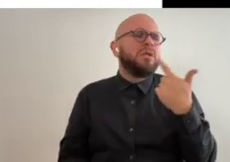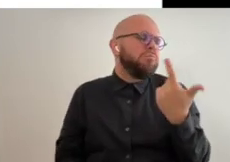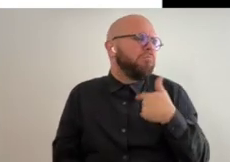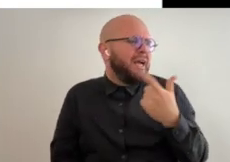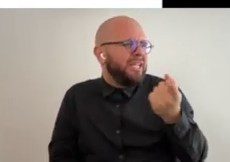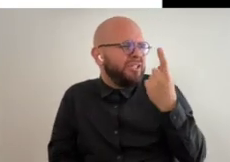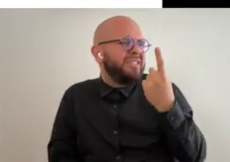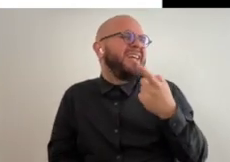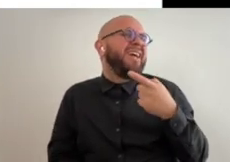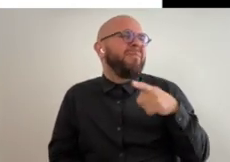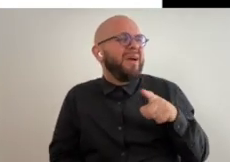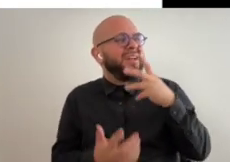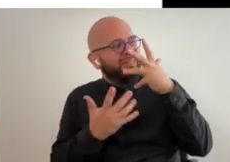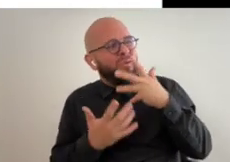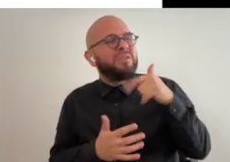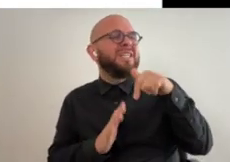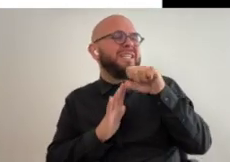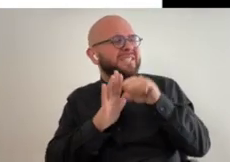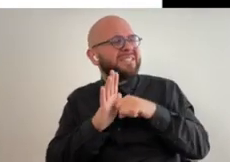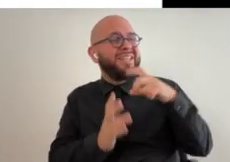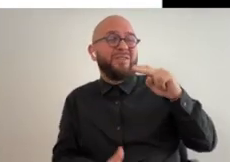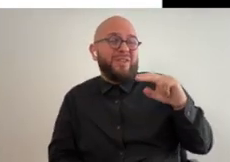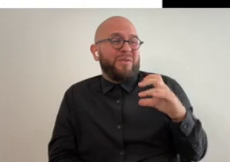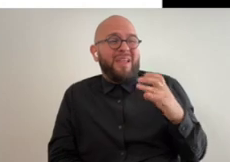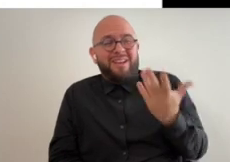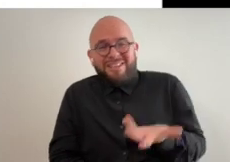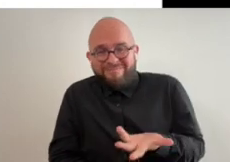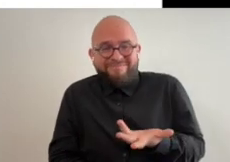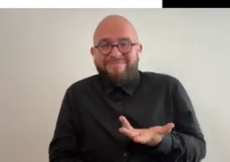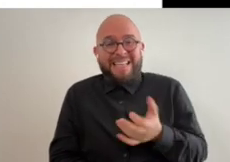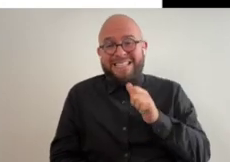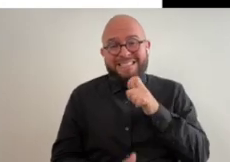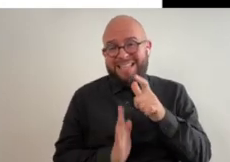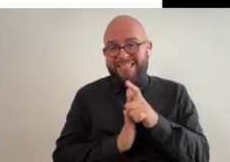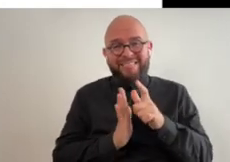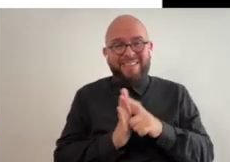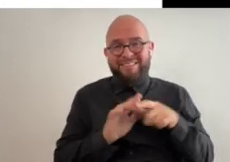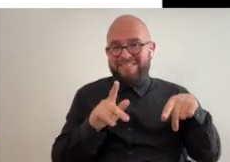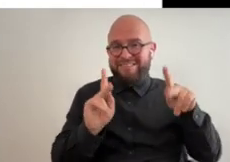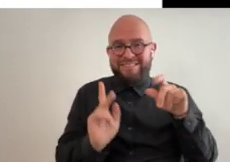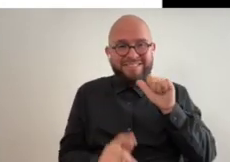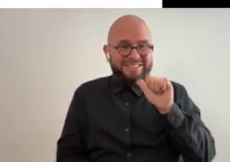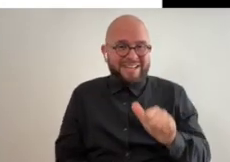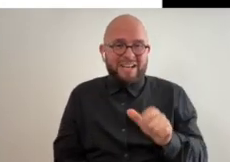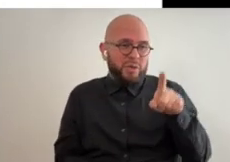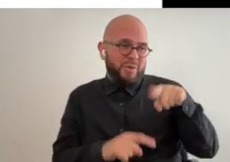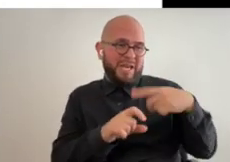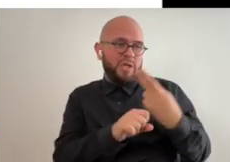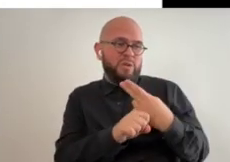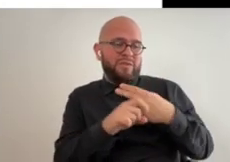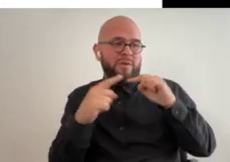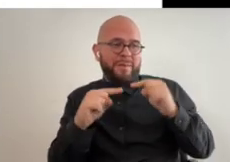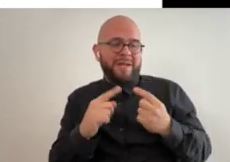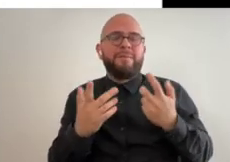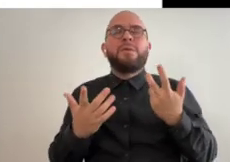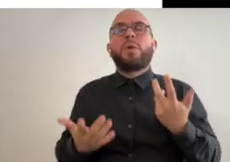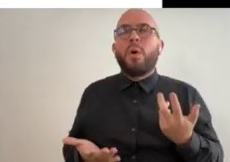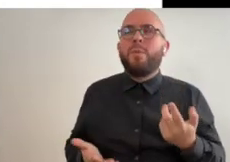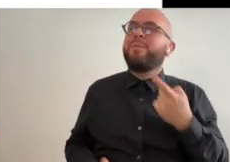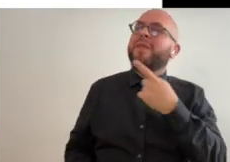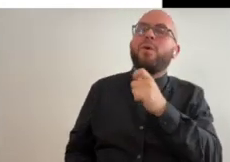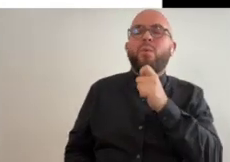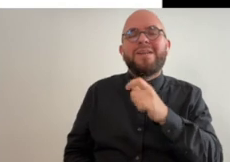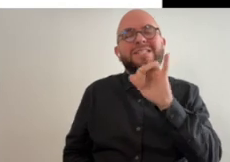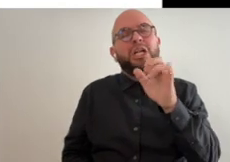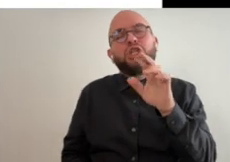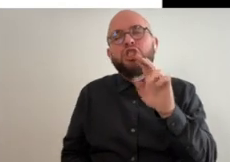helps me this is what i use and he goes i understand but you know unfortunately in state of north carolina it is not legal to use this for